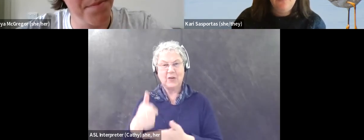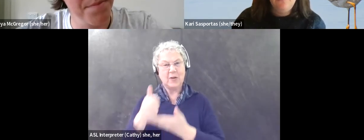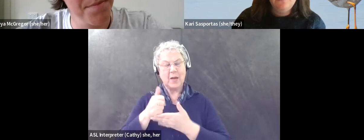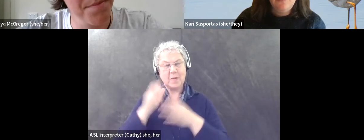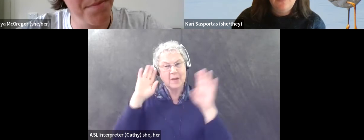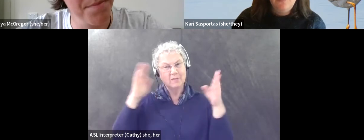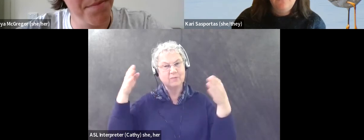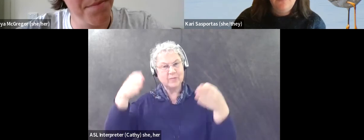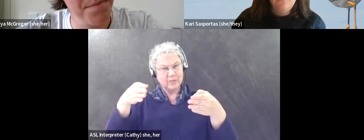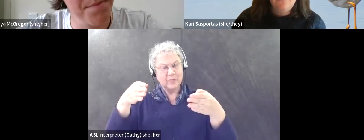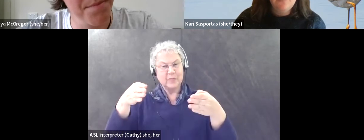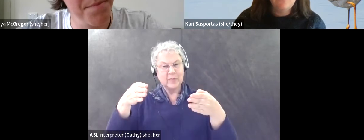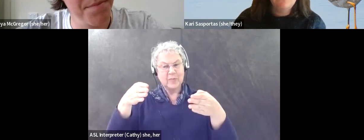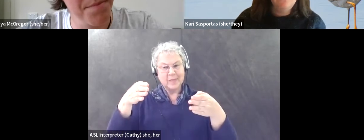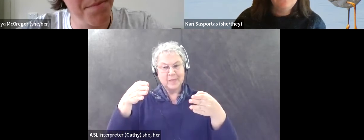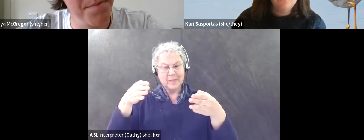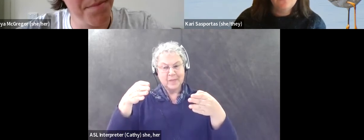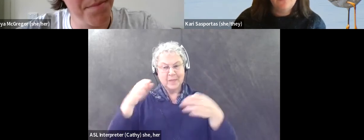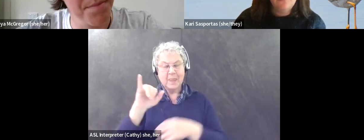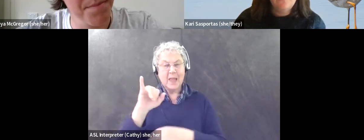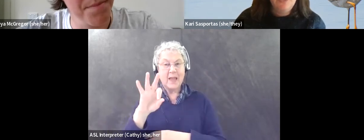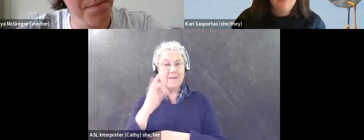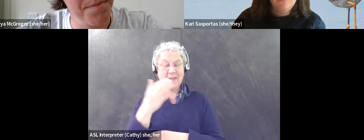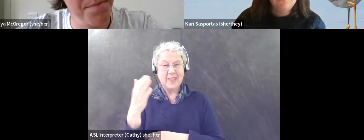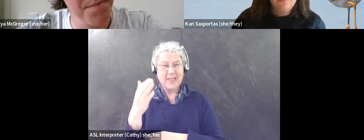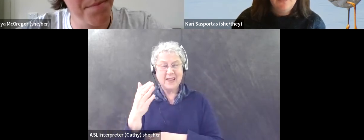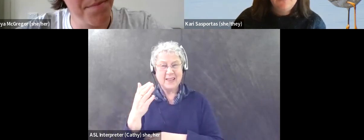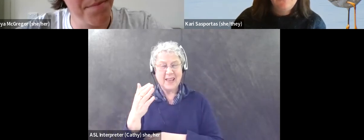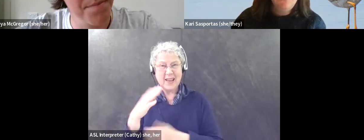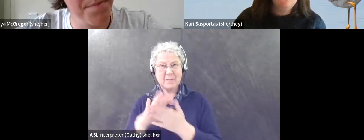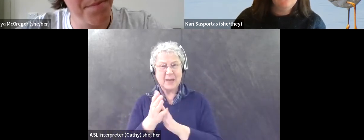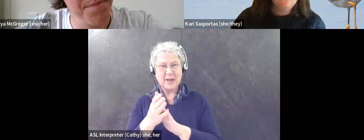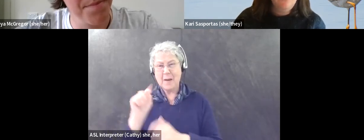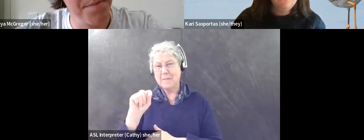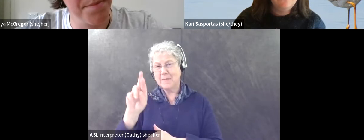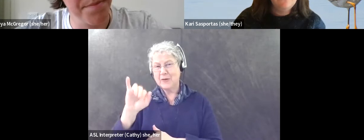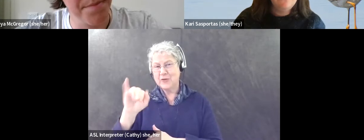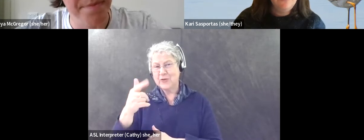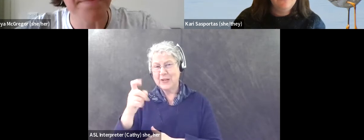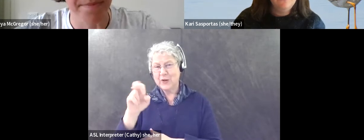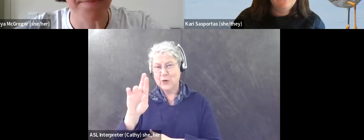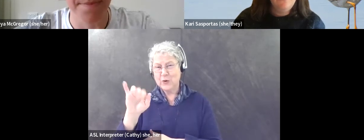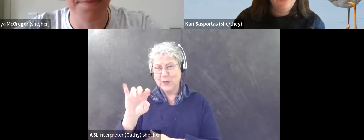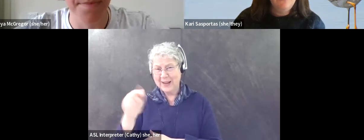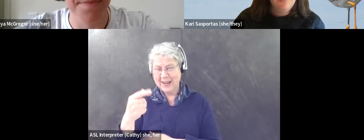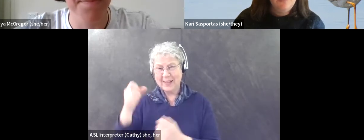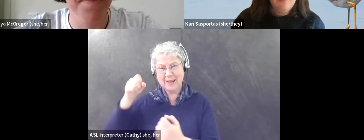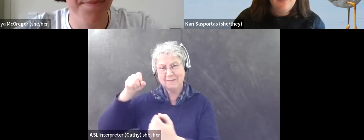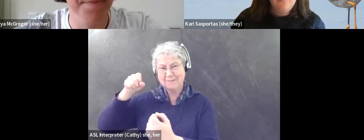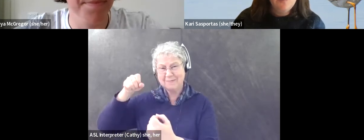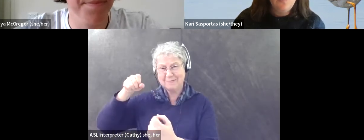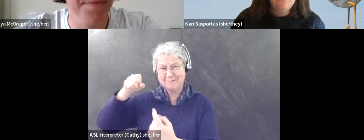and if, if there are things that are triggering for me is to take a little space or to take a little time out,